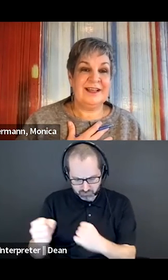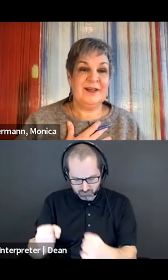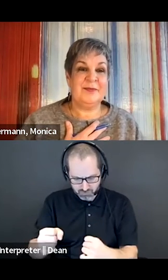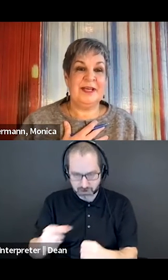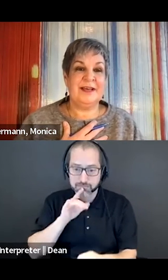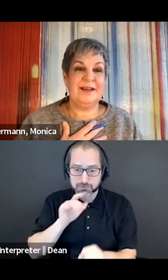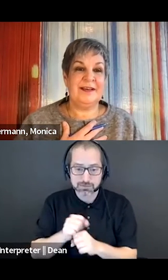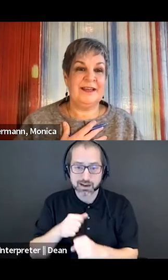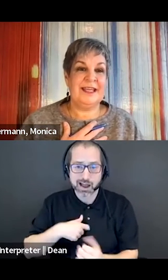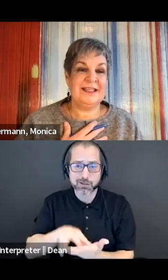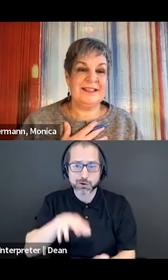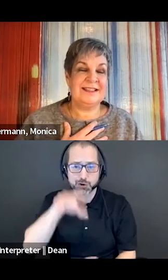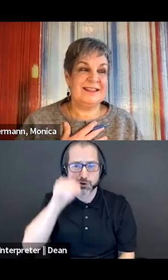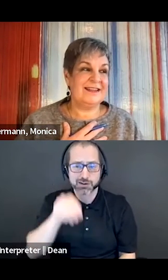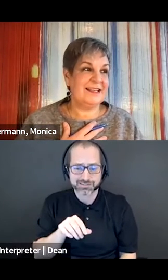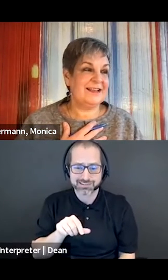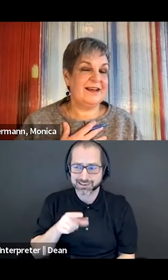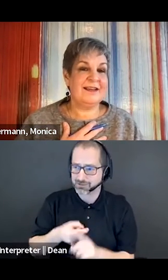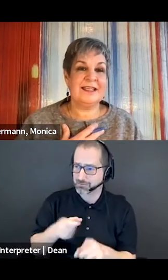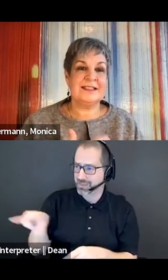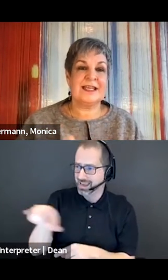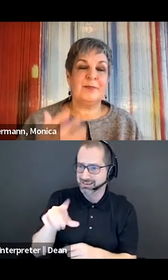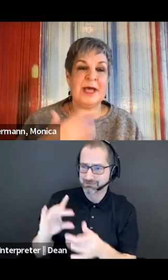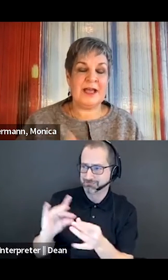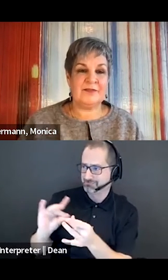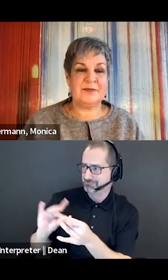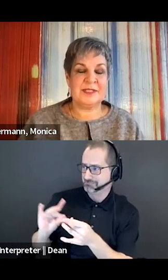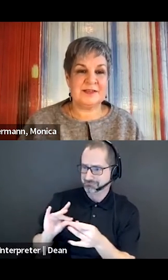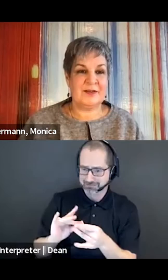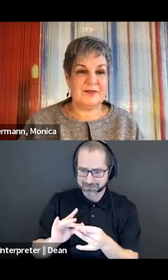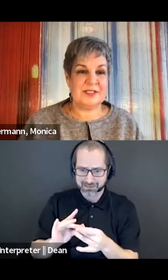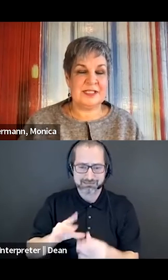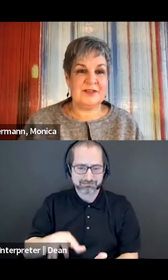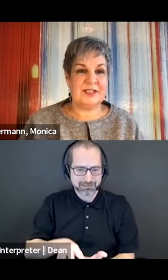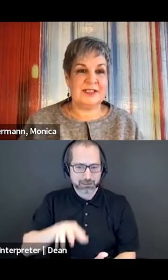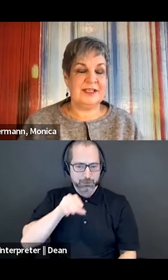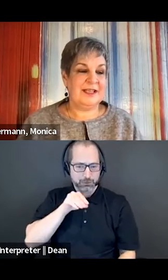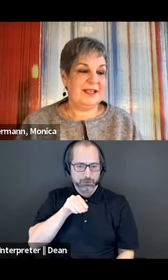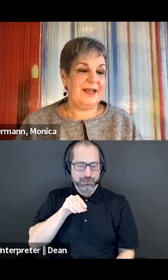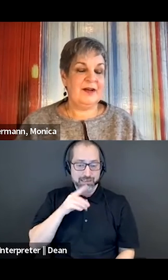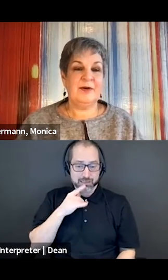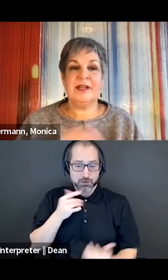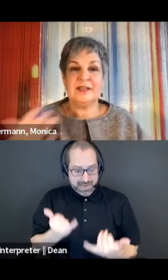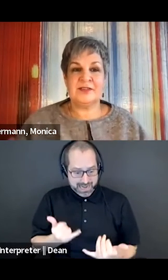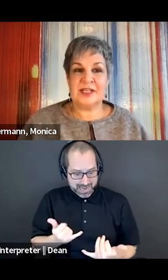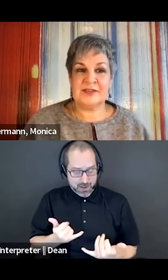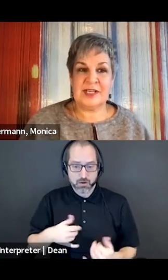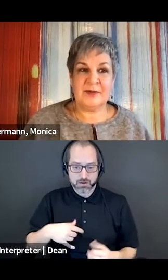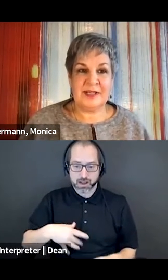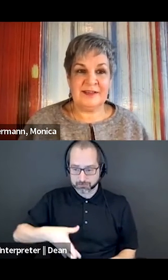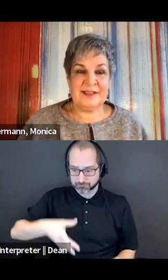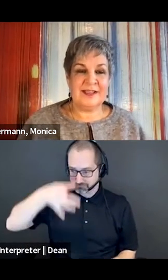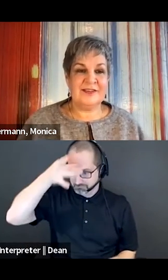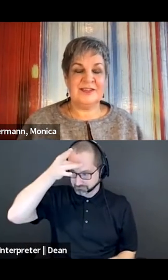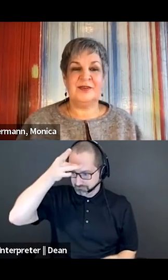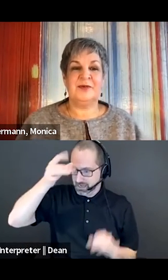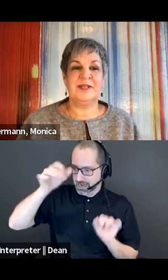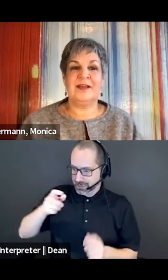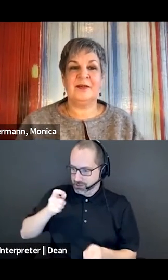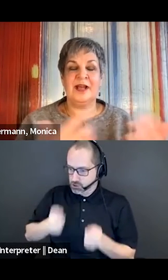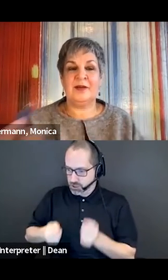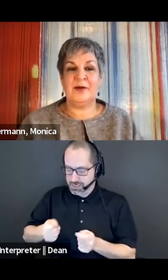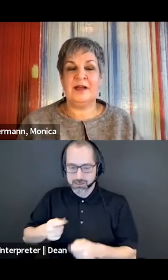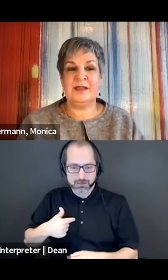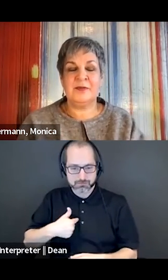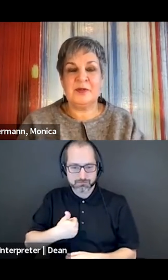and that I can take back from this conversation how I can change how I engage, you